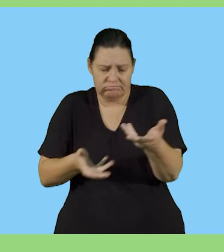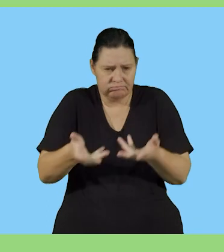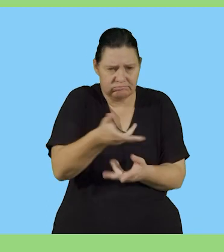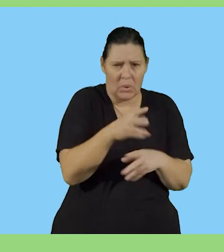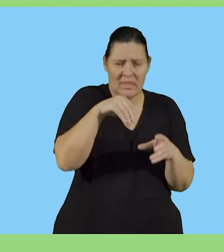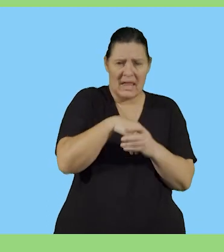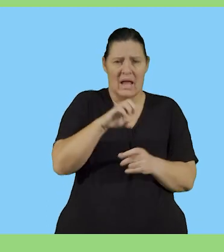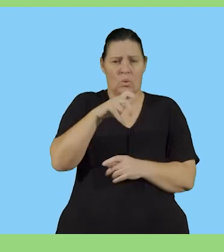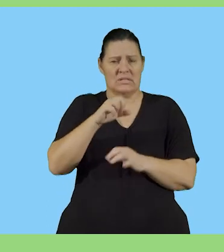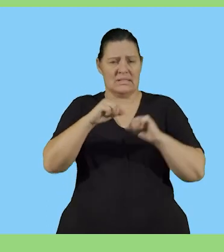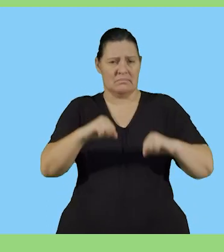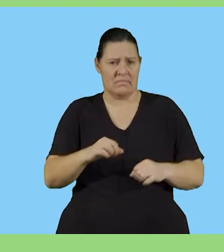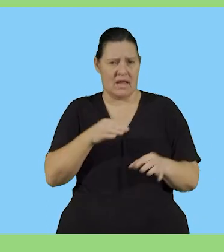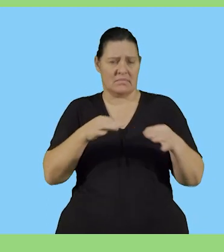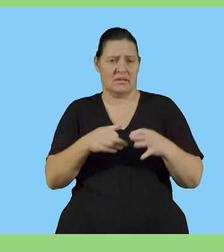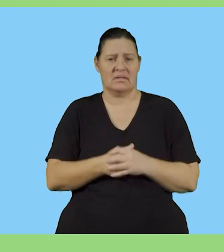in an ecosystem.